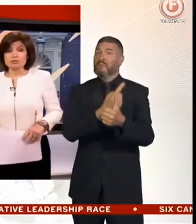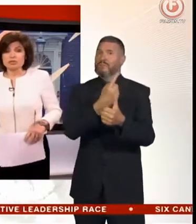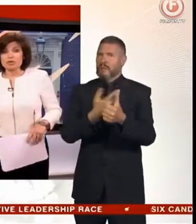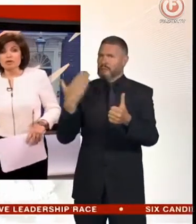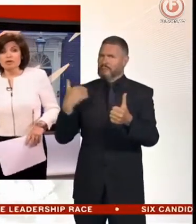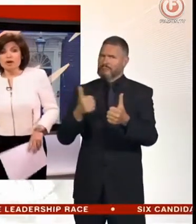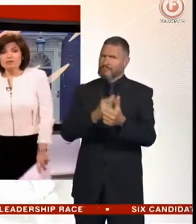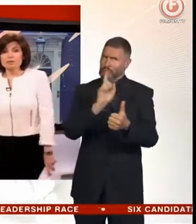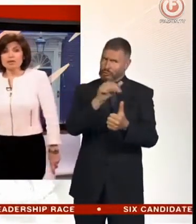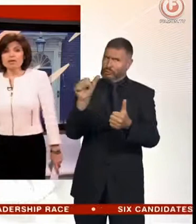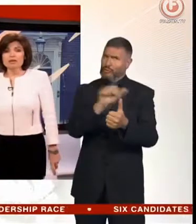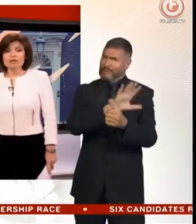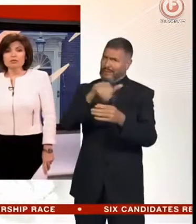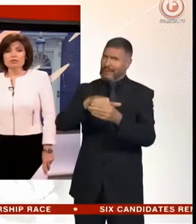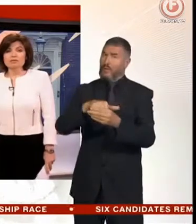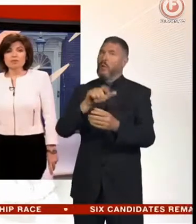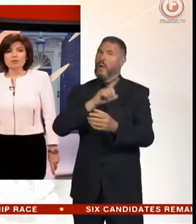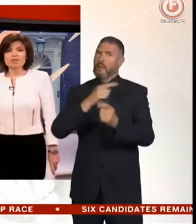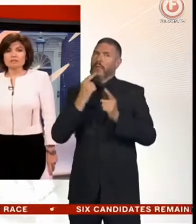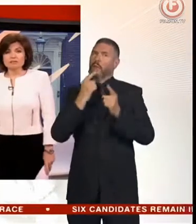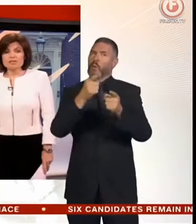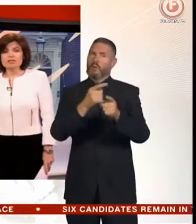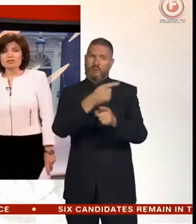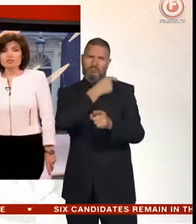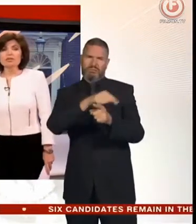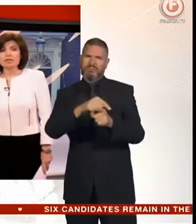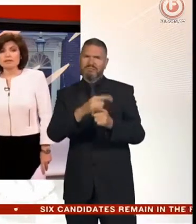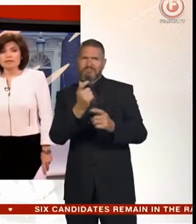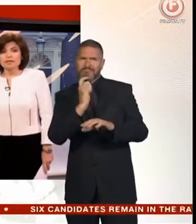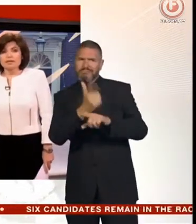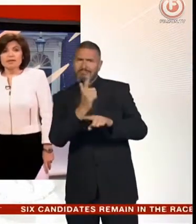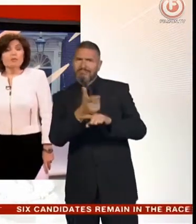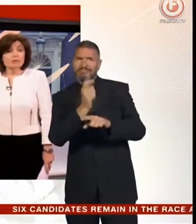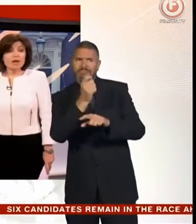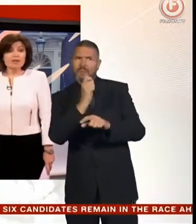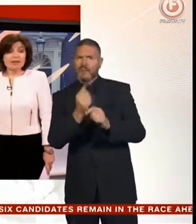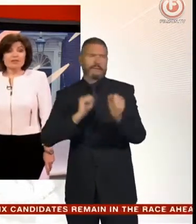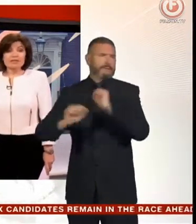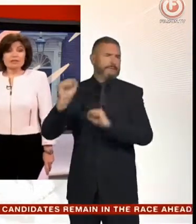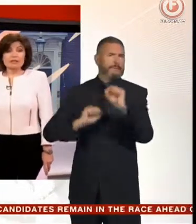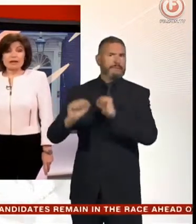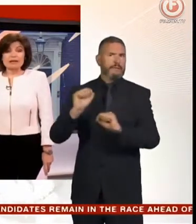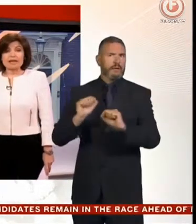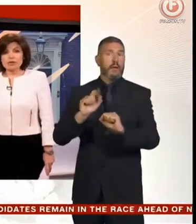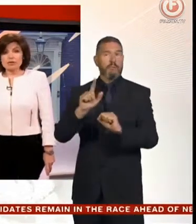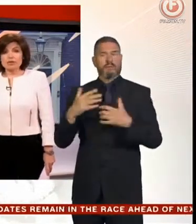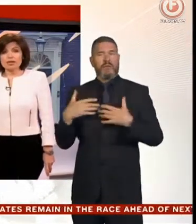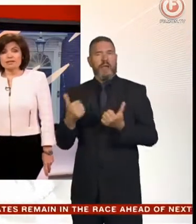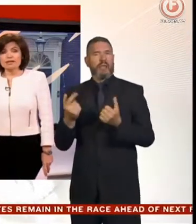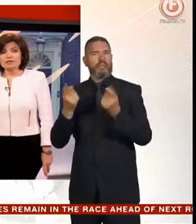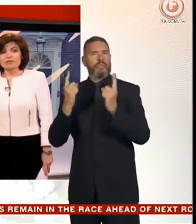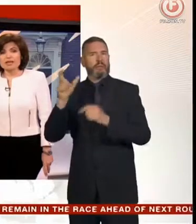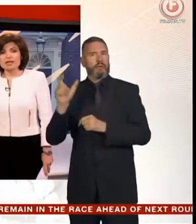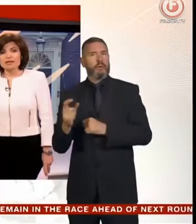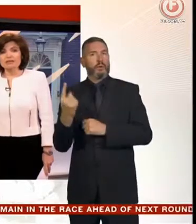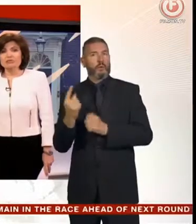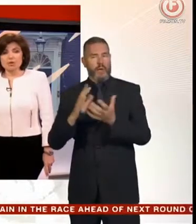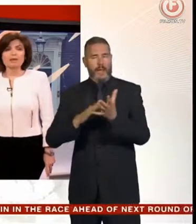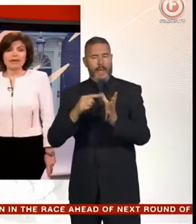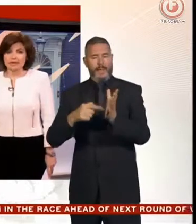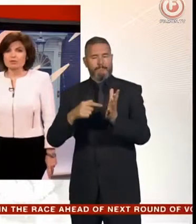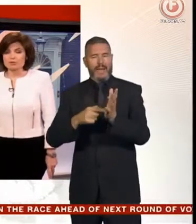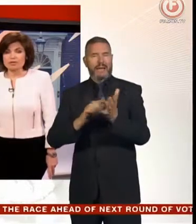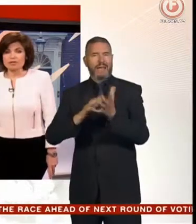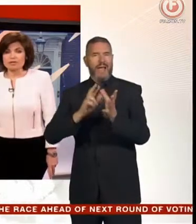pressure to do so after being accused of avoiding media scrutiny. Meanwhile, the health secretary, Matt Hancock, has announced he is